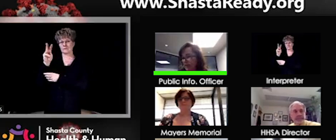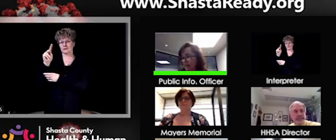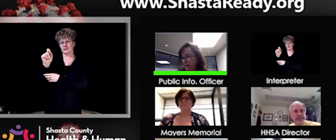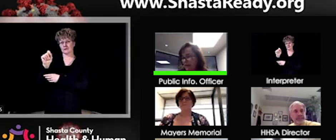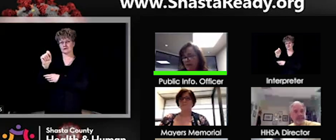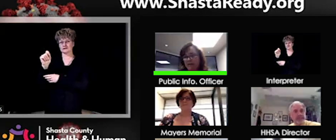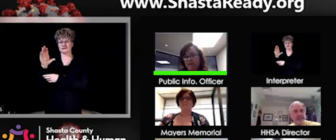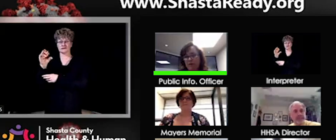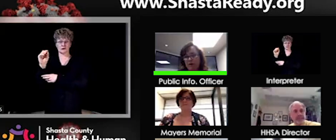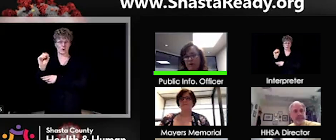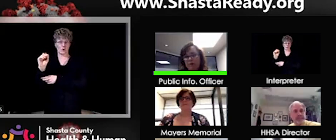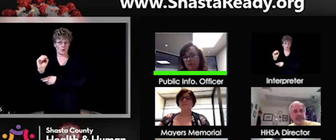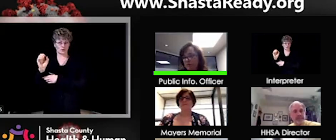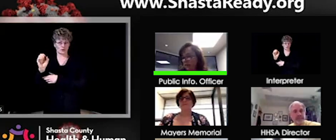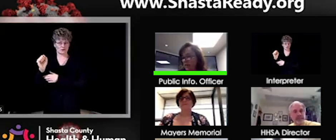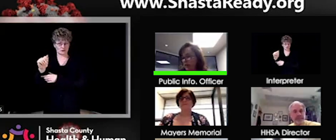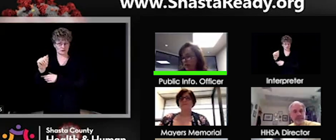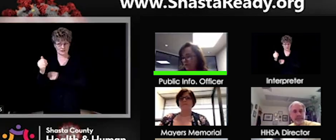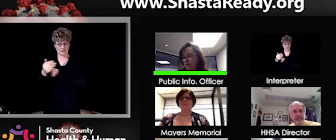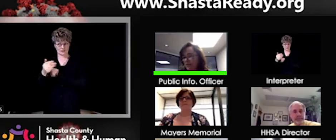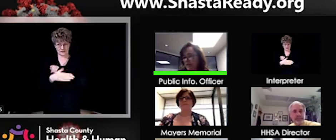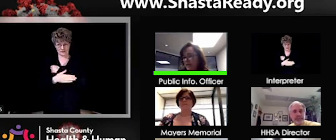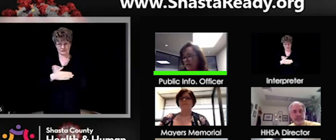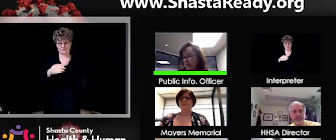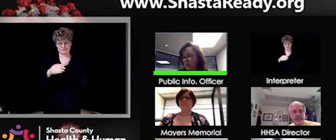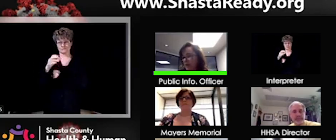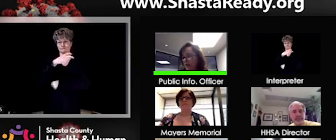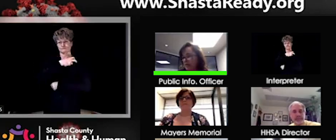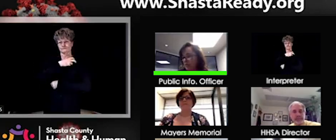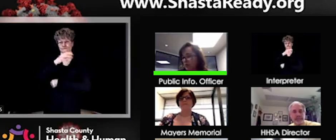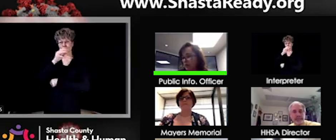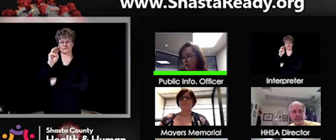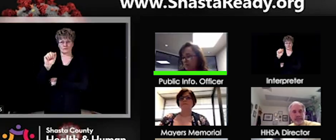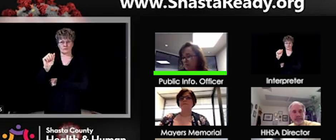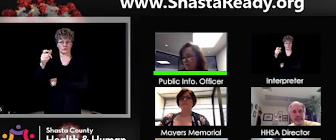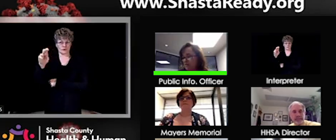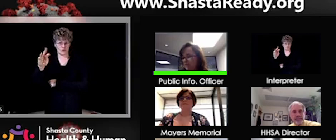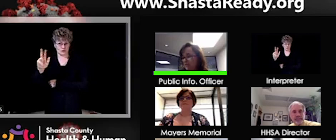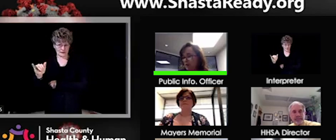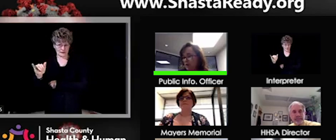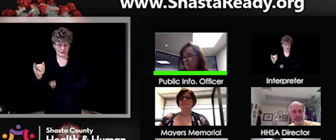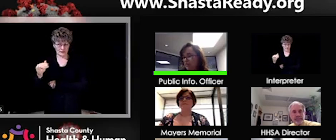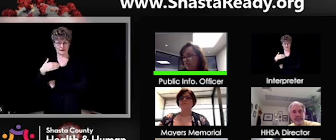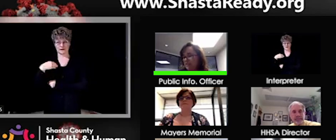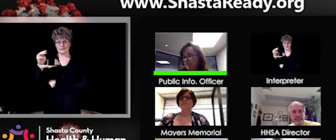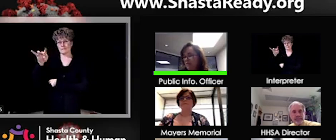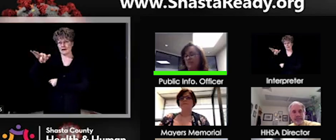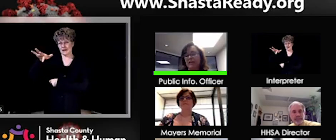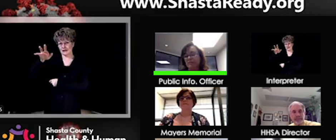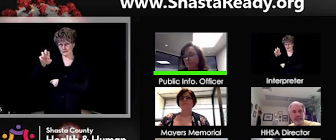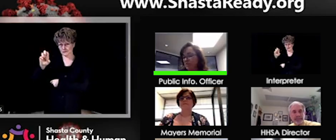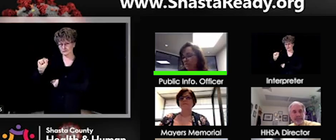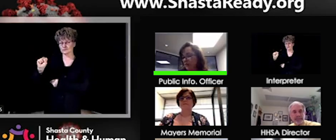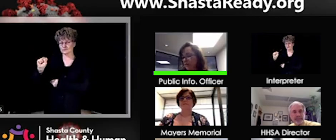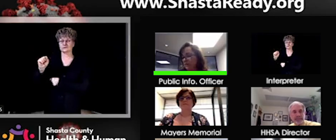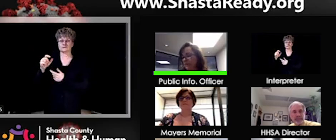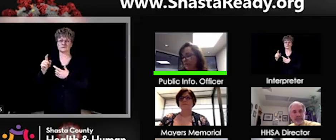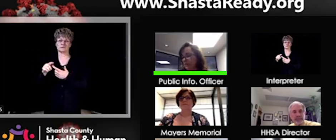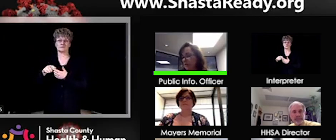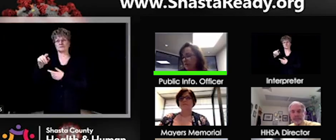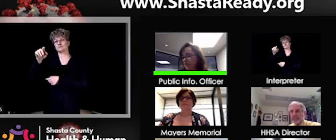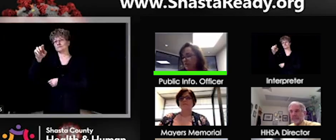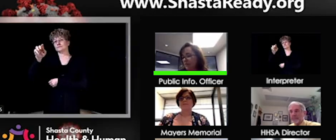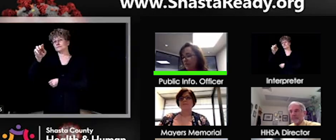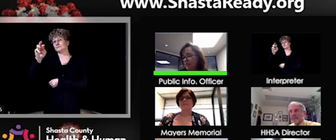Eric Magrini, and then from our hospitals, we have Valerie Lakey from Mayor's Memorial Hospital District, Mark Mitchelson from Shasta Regional